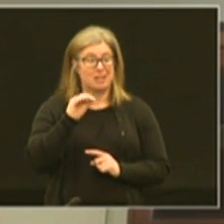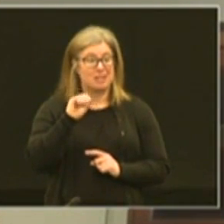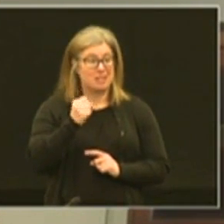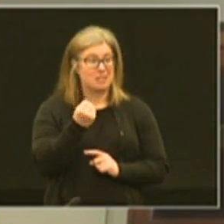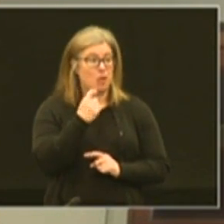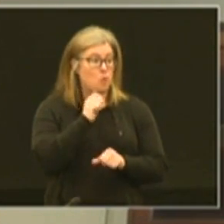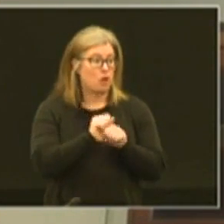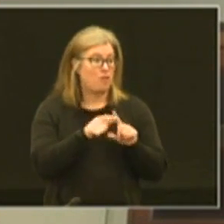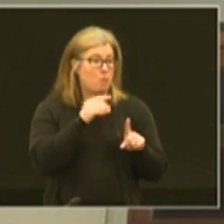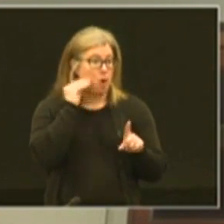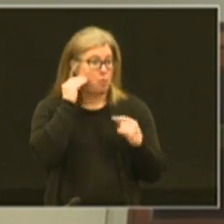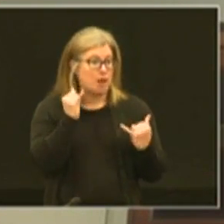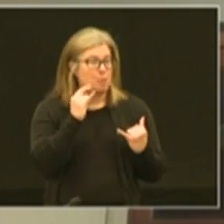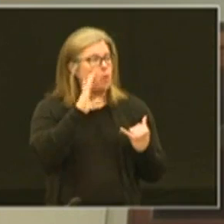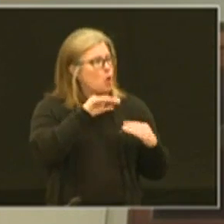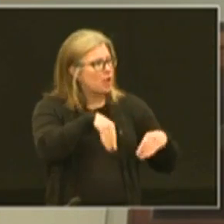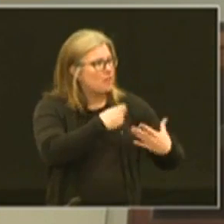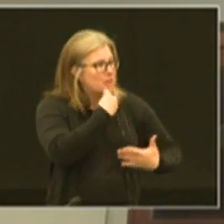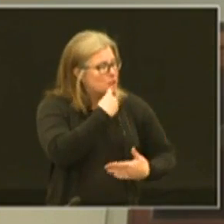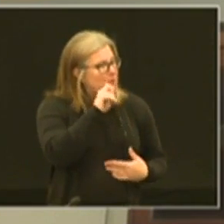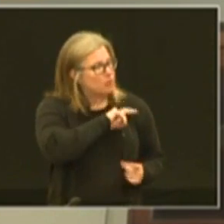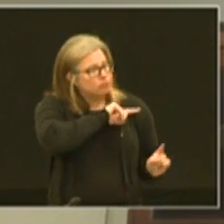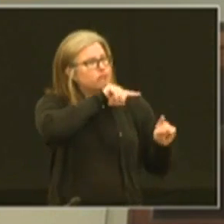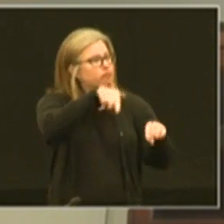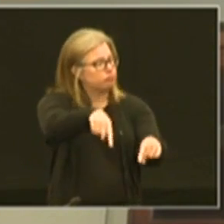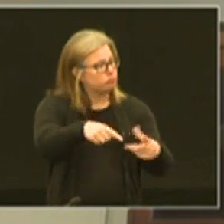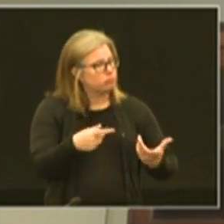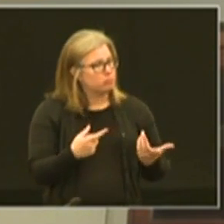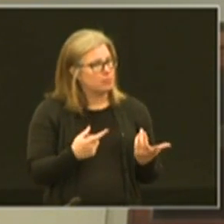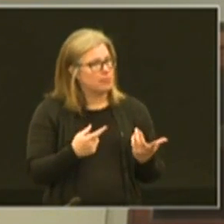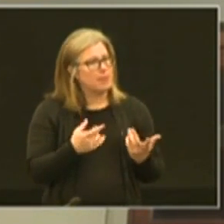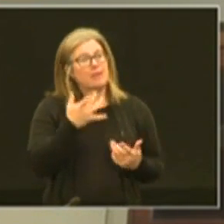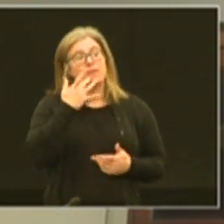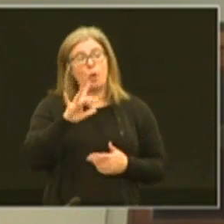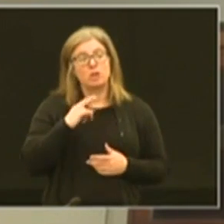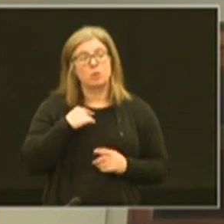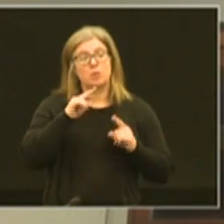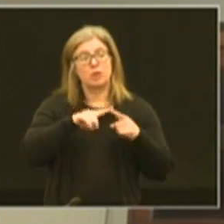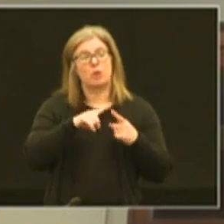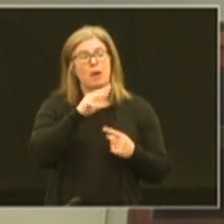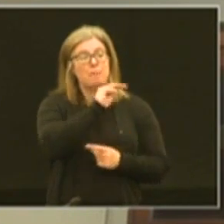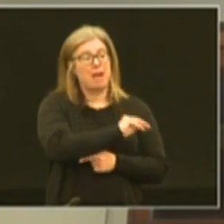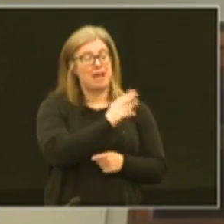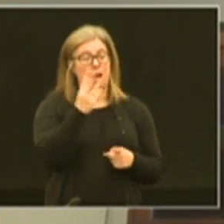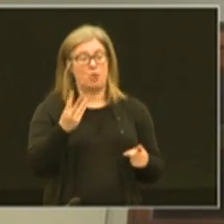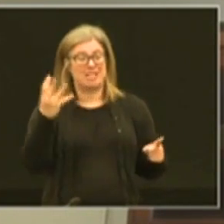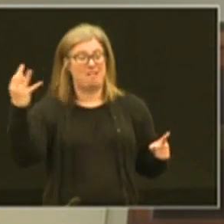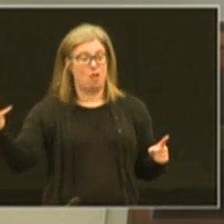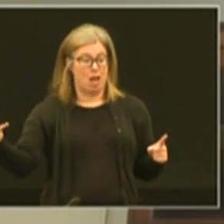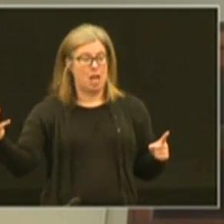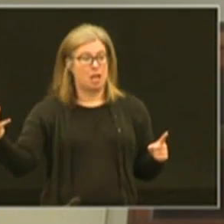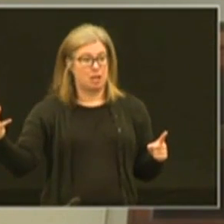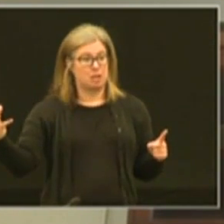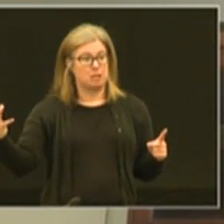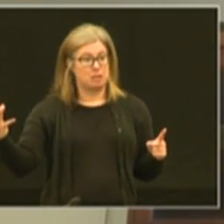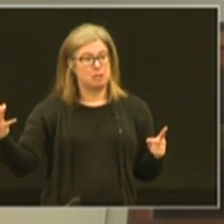from home right now but we know to give meals they're going to have to be there fortunately we went to a Monday Wednesday and Friday